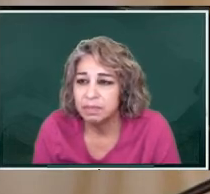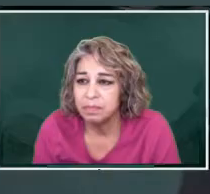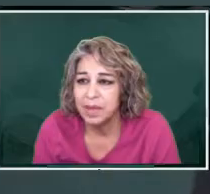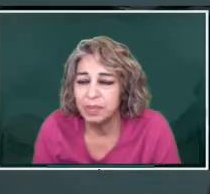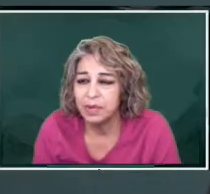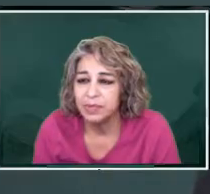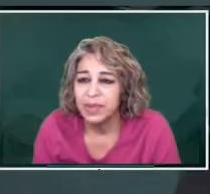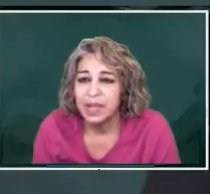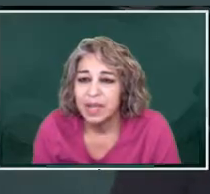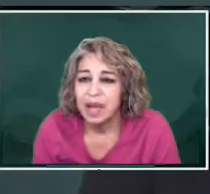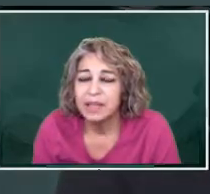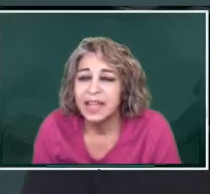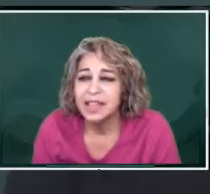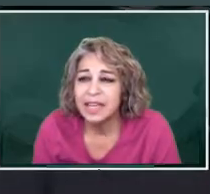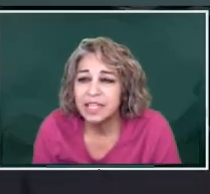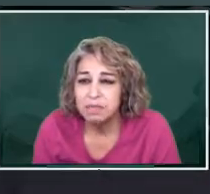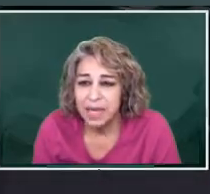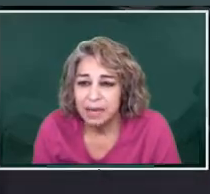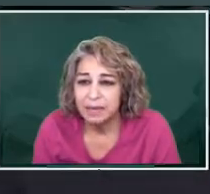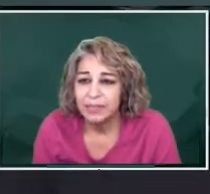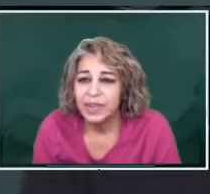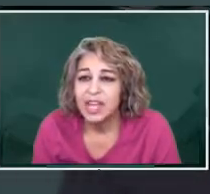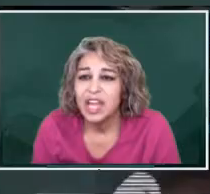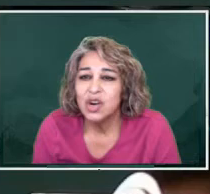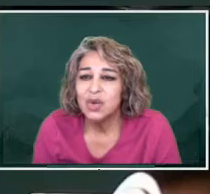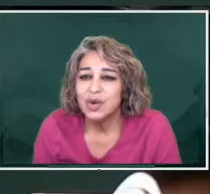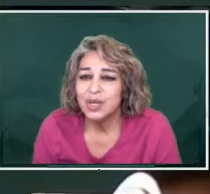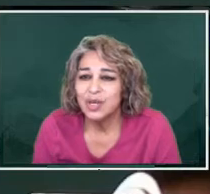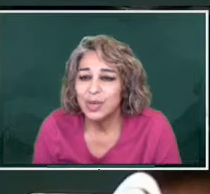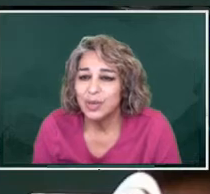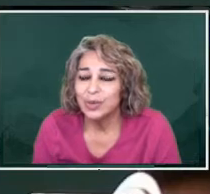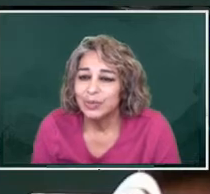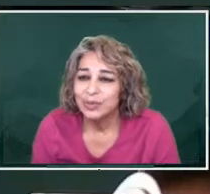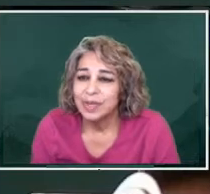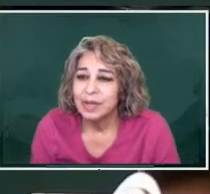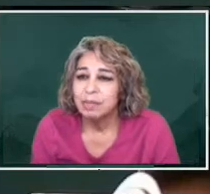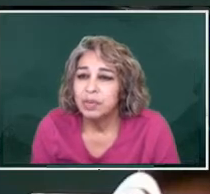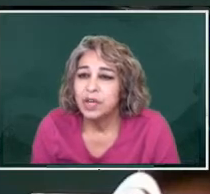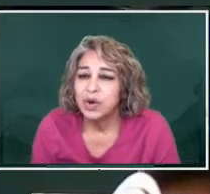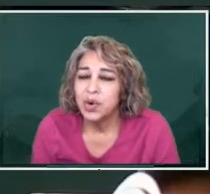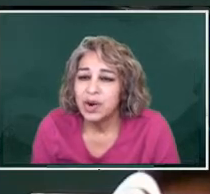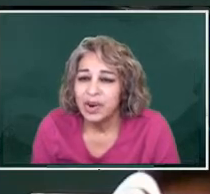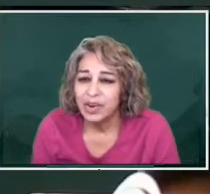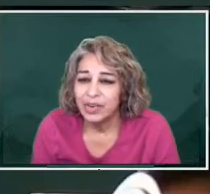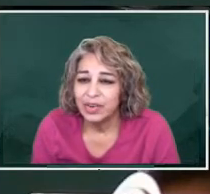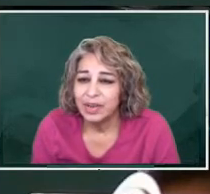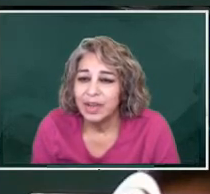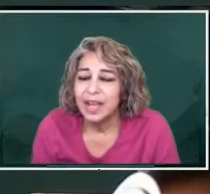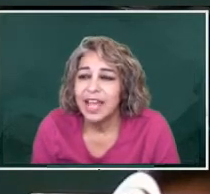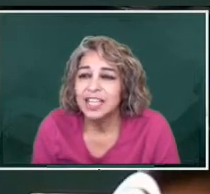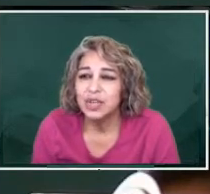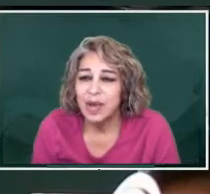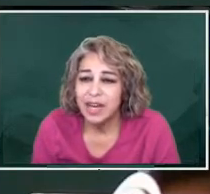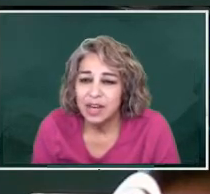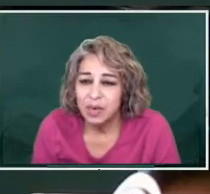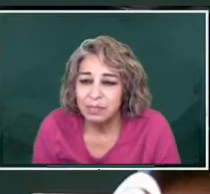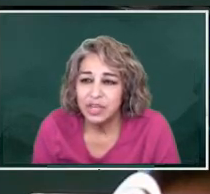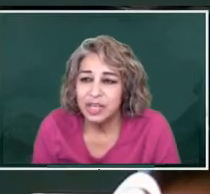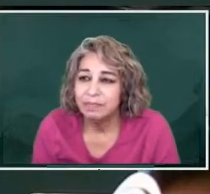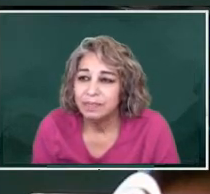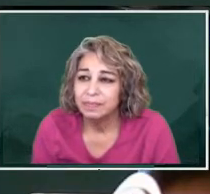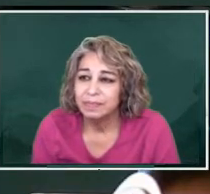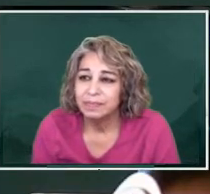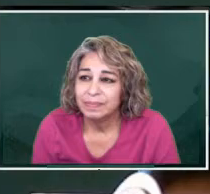people. They elected me in order to put order and to end